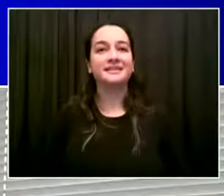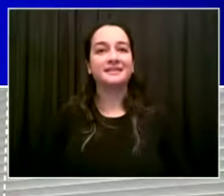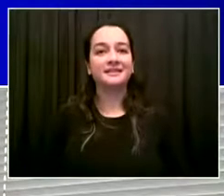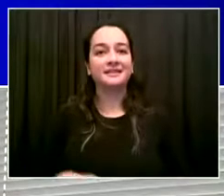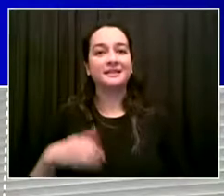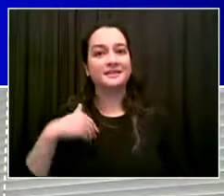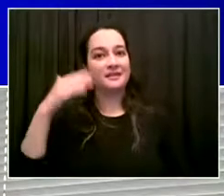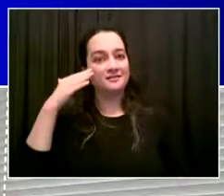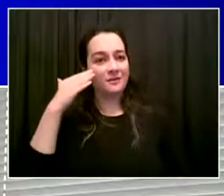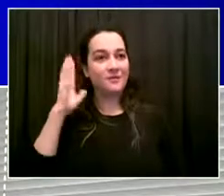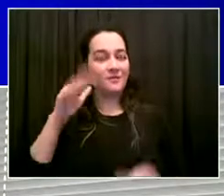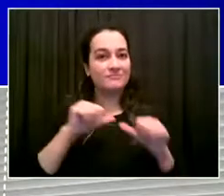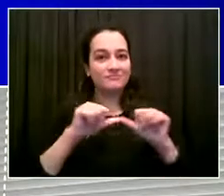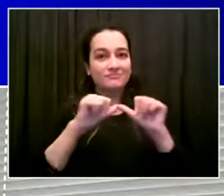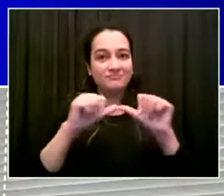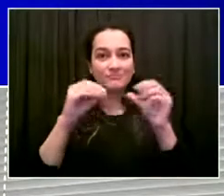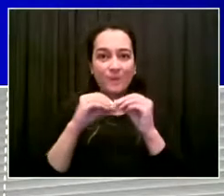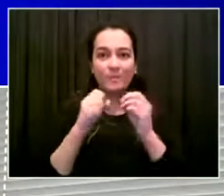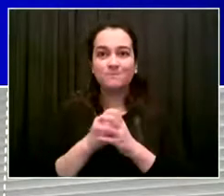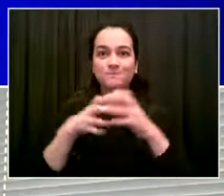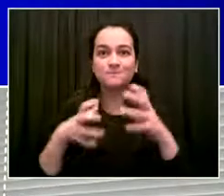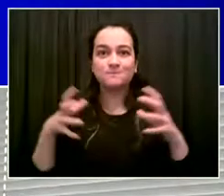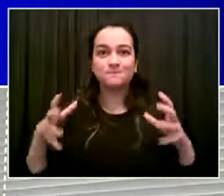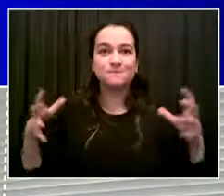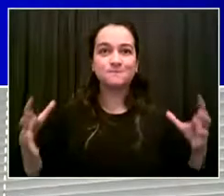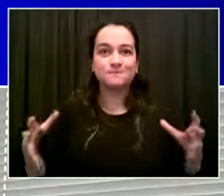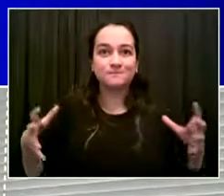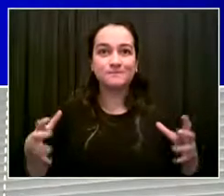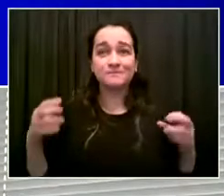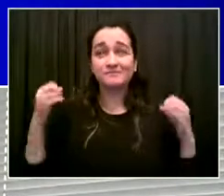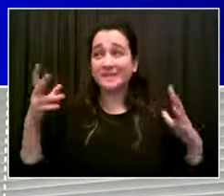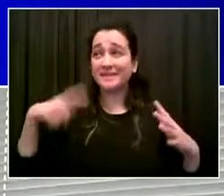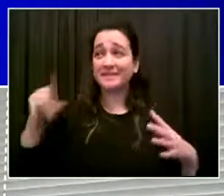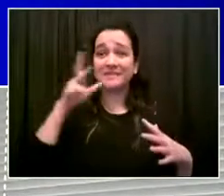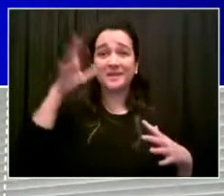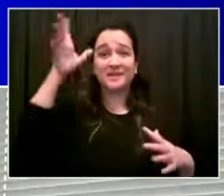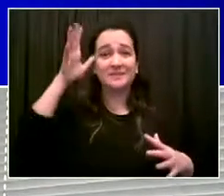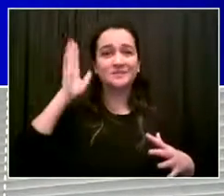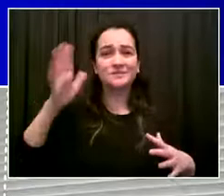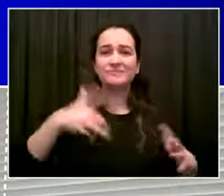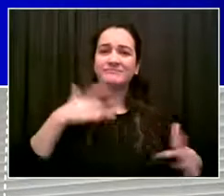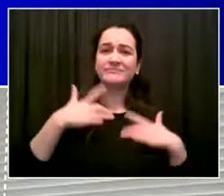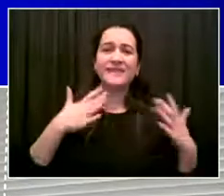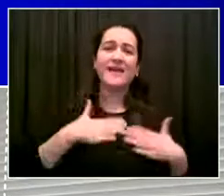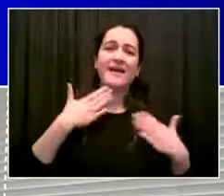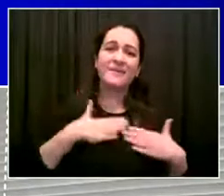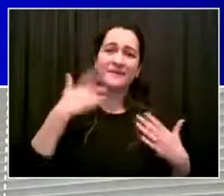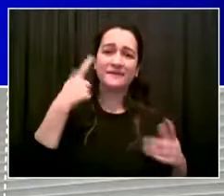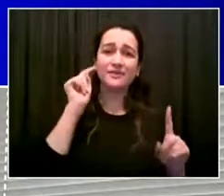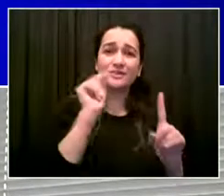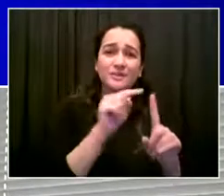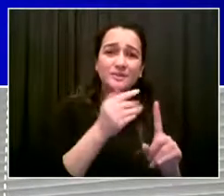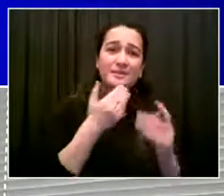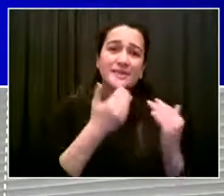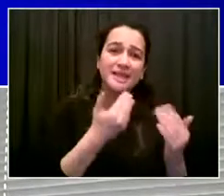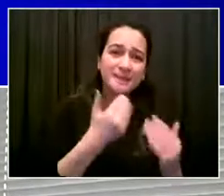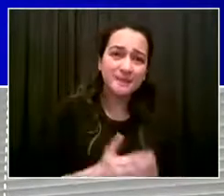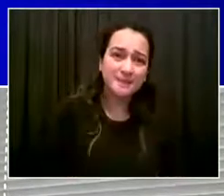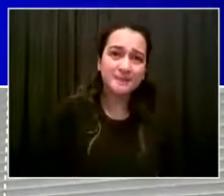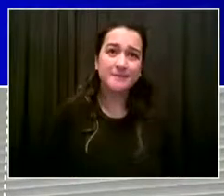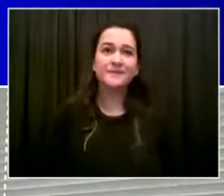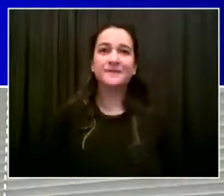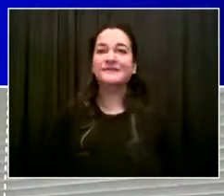countless families, including mine, for generations to come. Thank you. Thank you. That's so kind to you, Councilmember. And thank you. And you have been an extraordinary